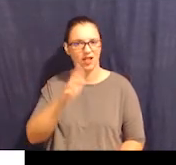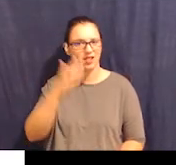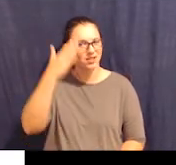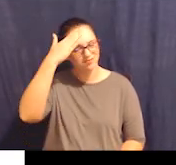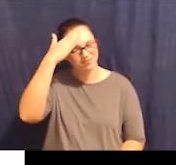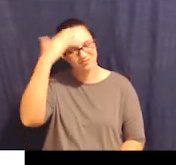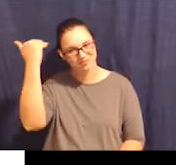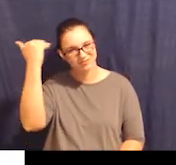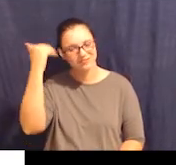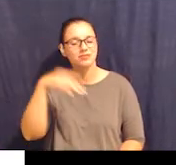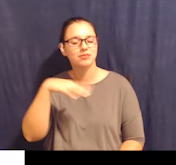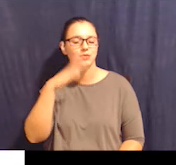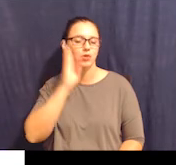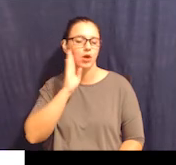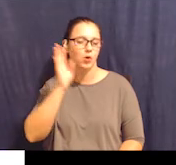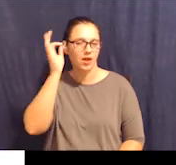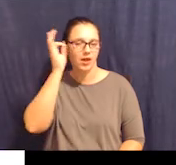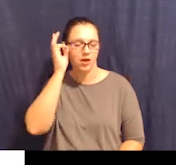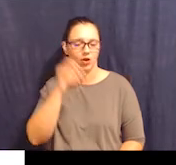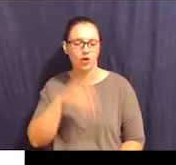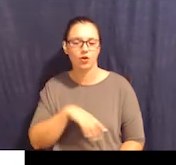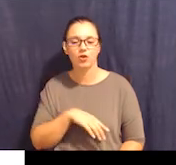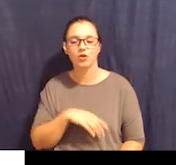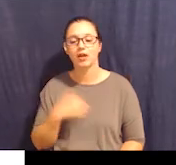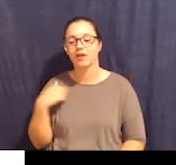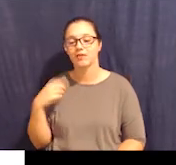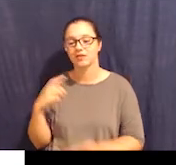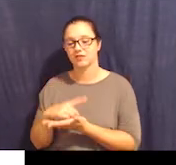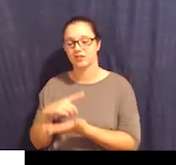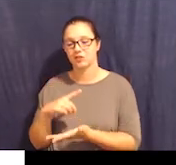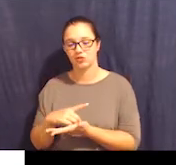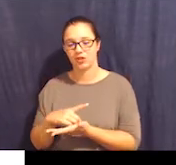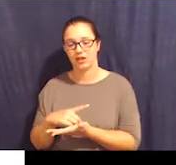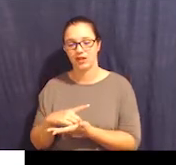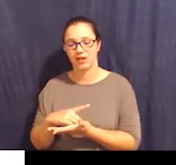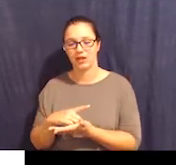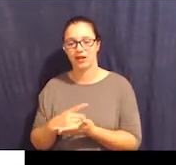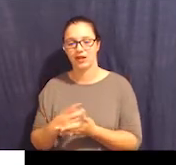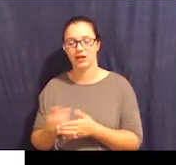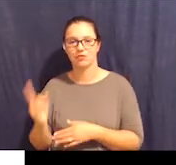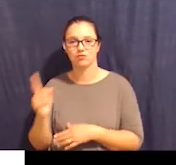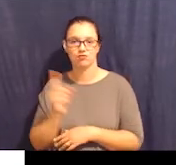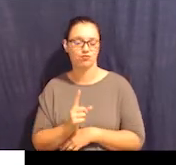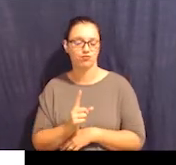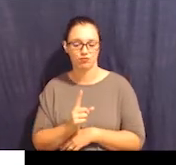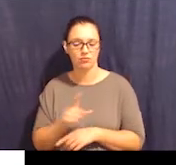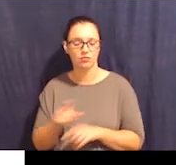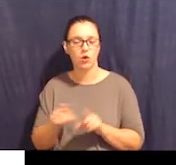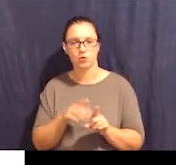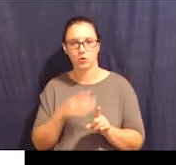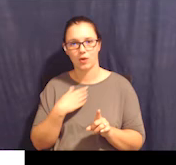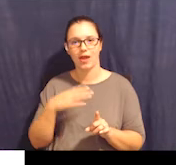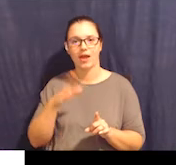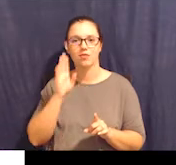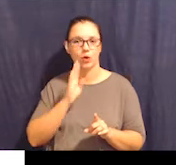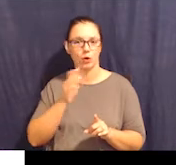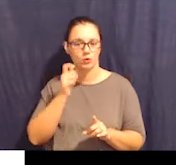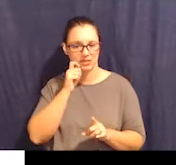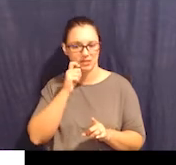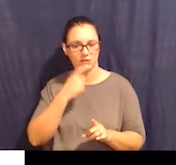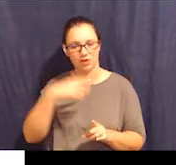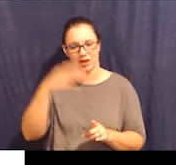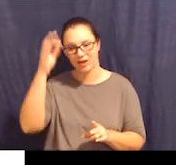above who also has brown skin and red hair and is dressed completely in